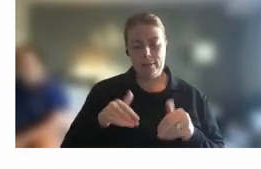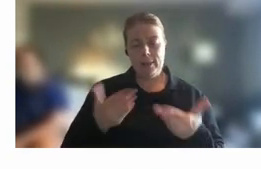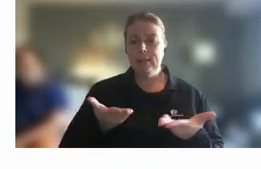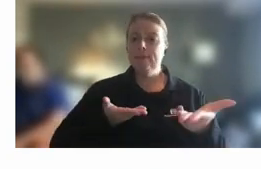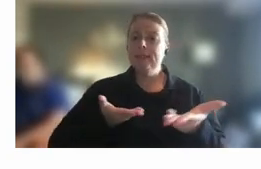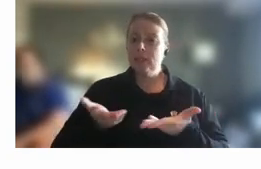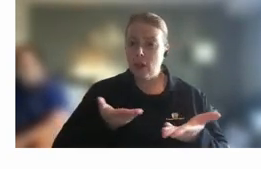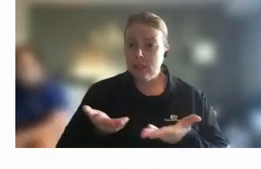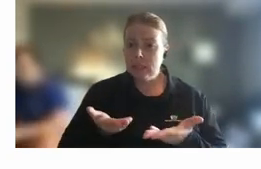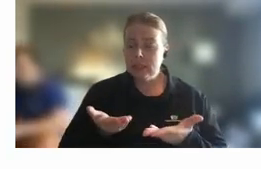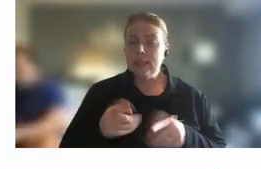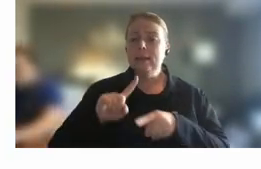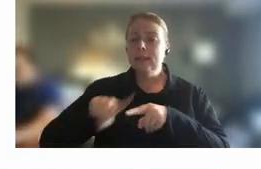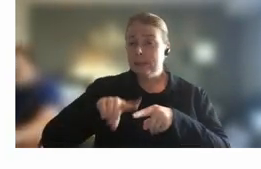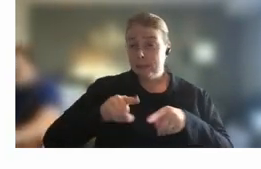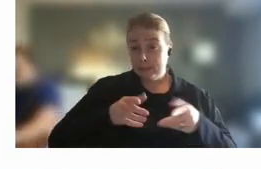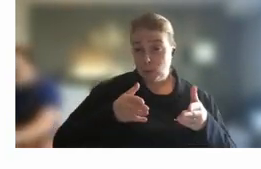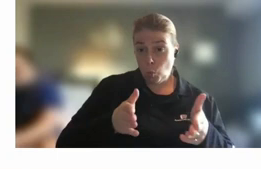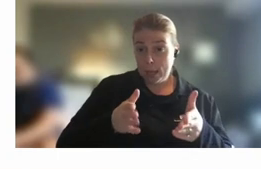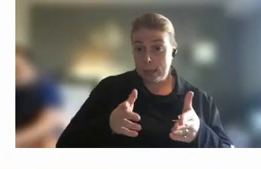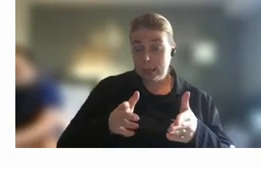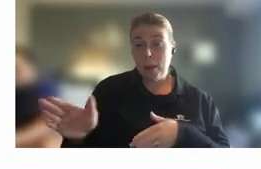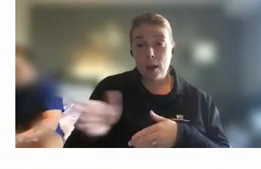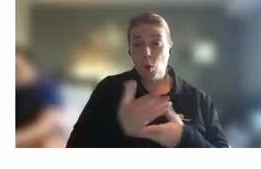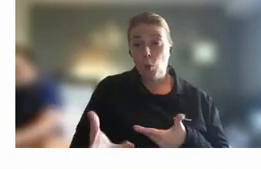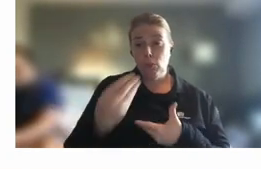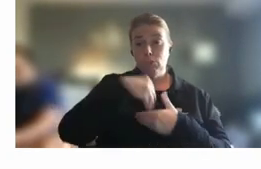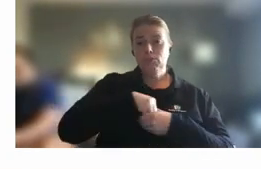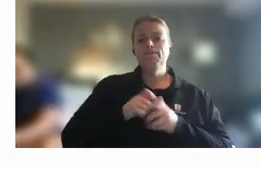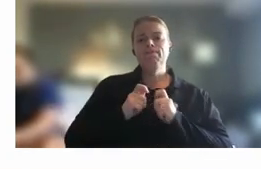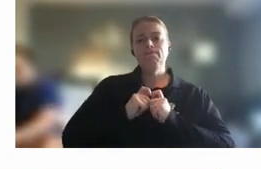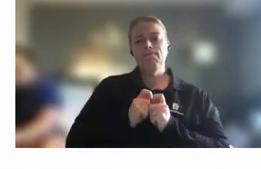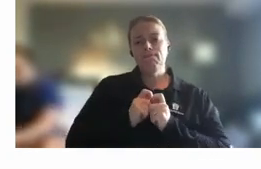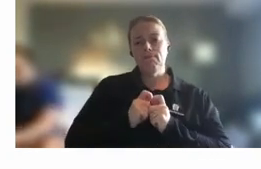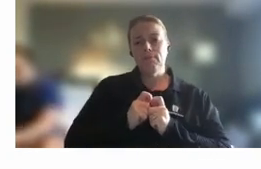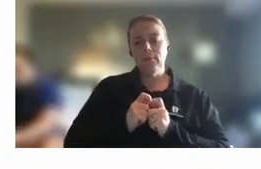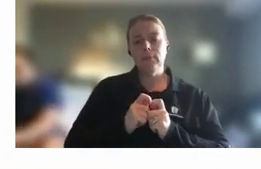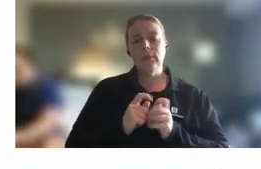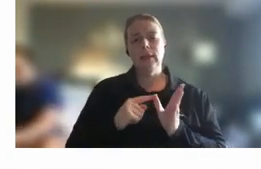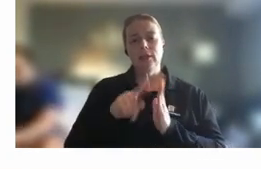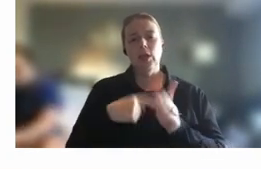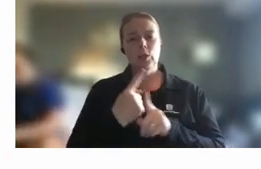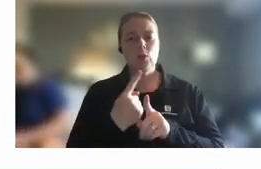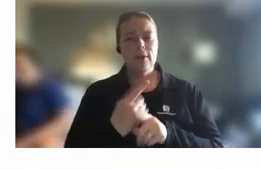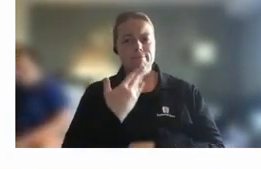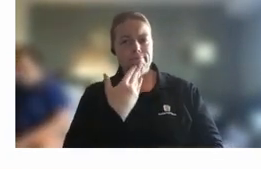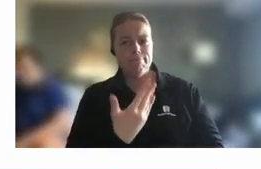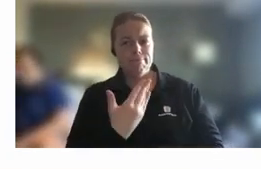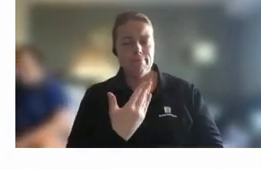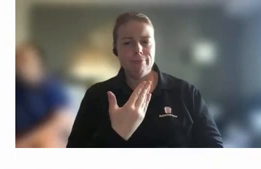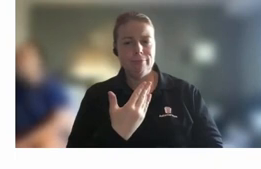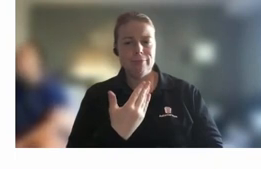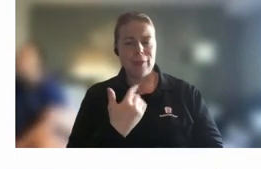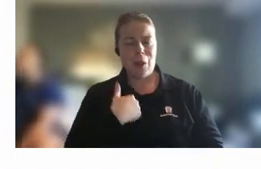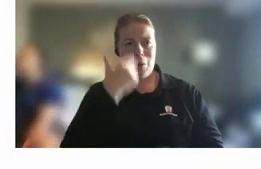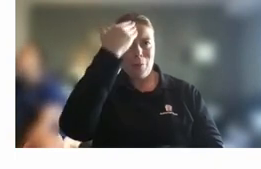many different ways but can be incredibly rewarding thanks shuvo as you were talking i'm i i'm reminding myself